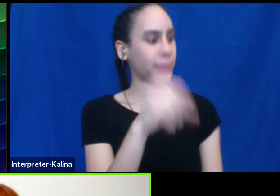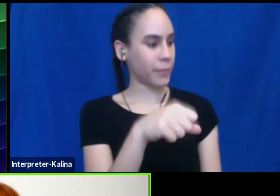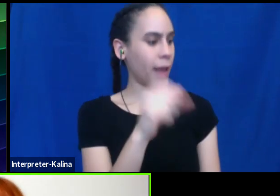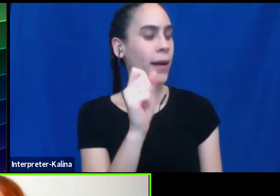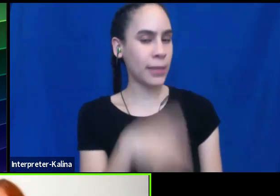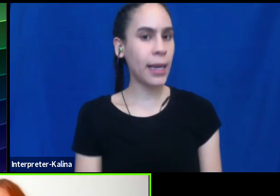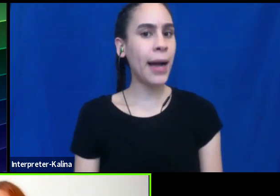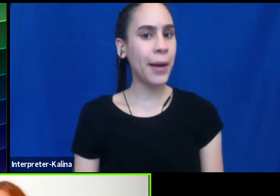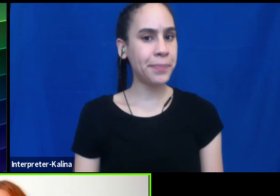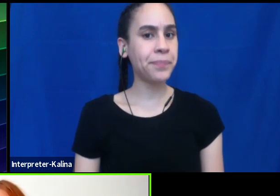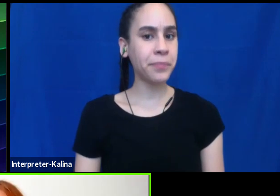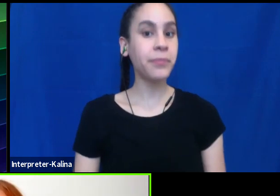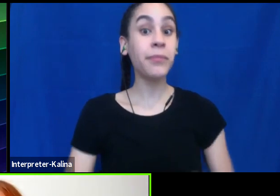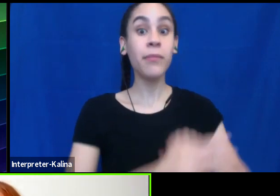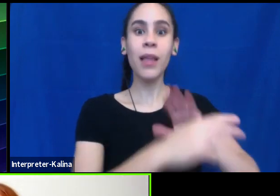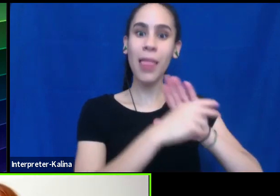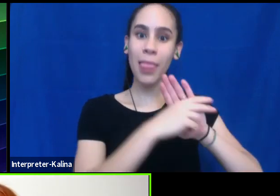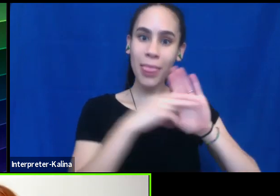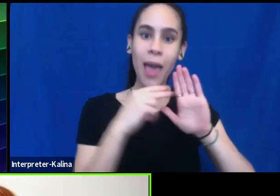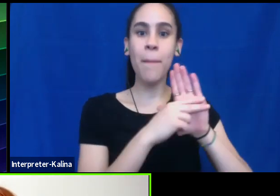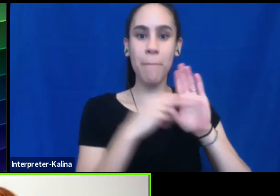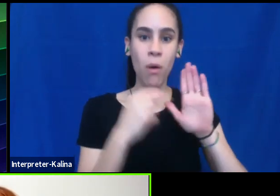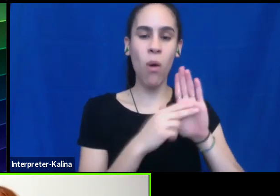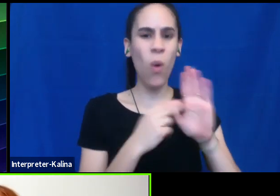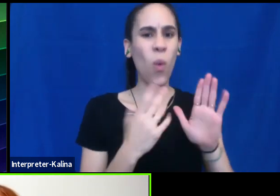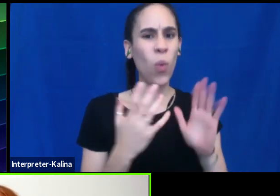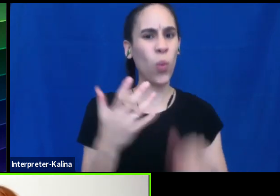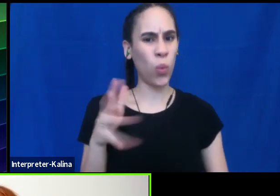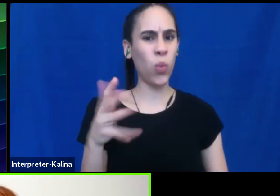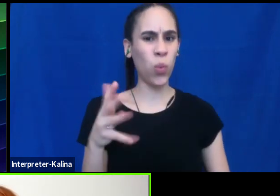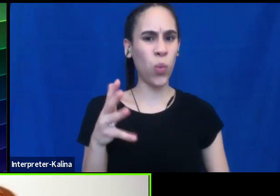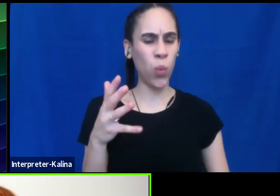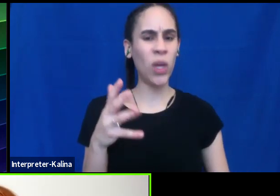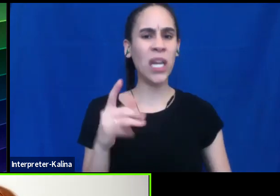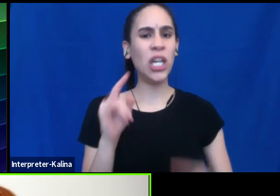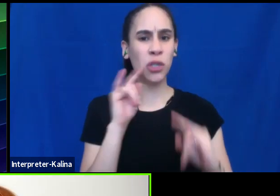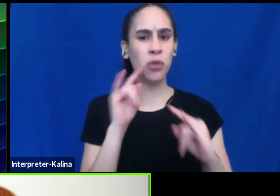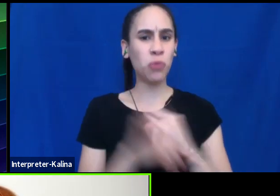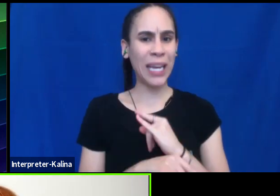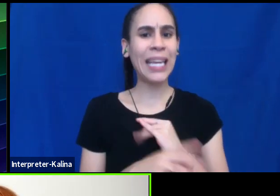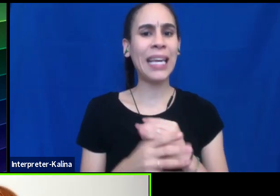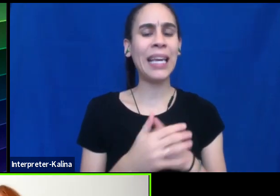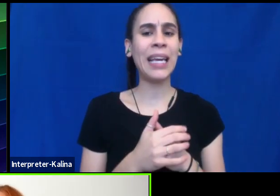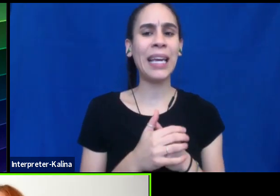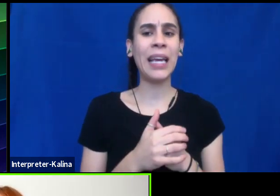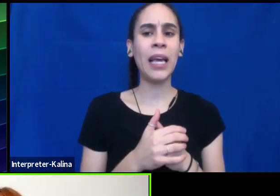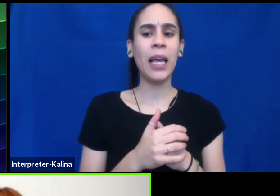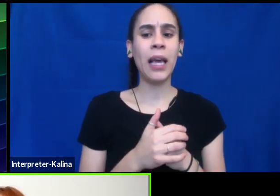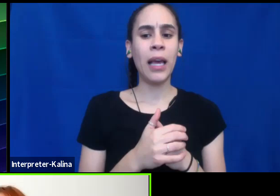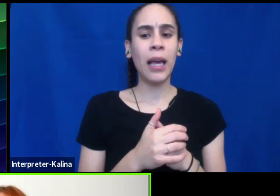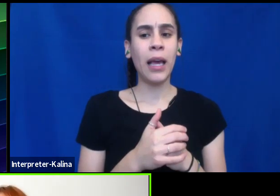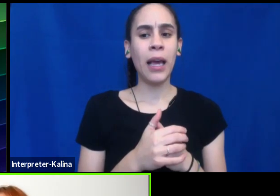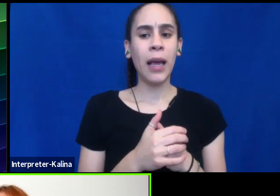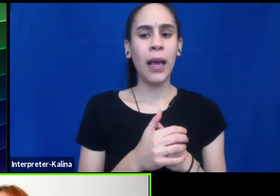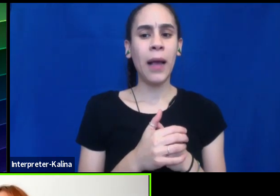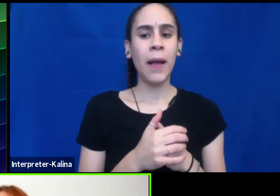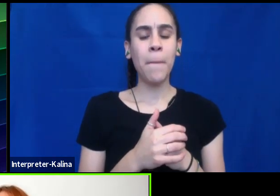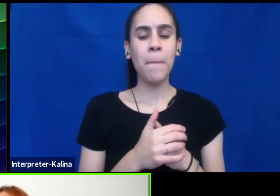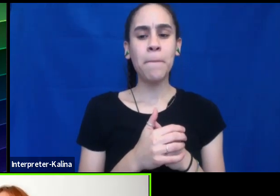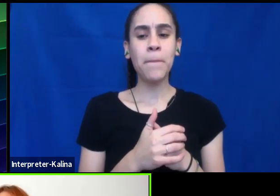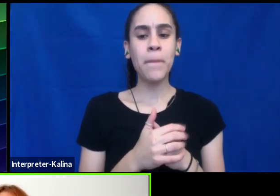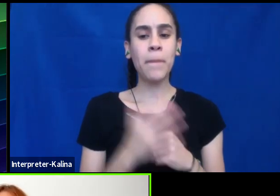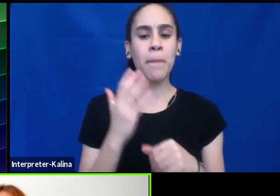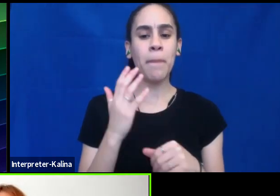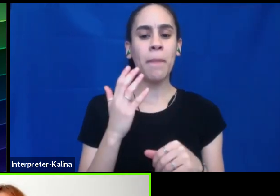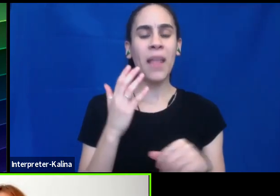Yeah. The labeling is, is, is definitely tricky because once you, um, once you start that, once you have a conversational term where